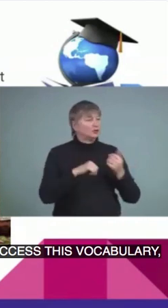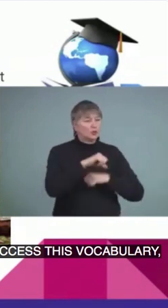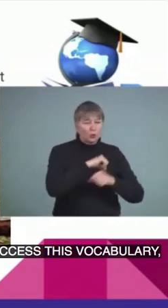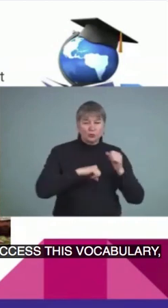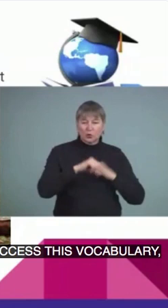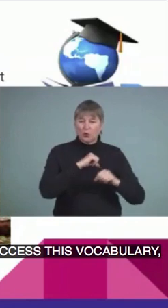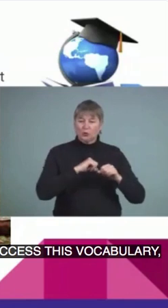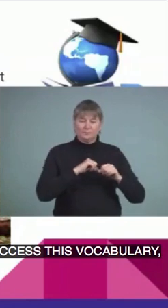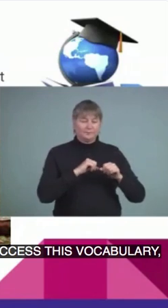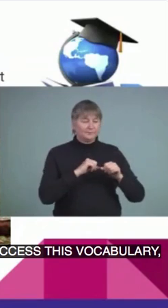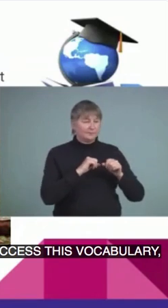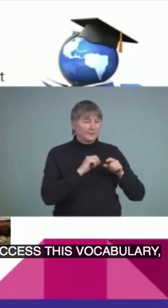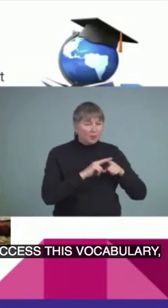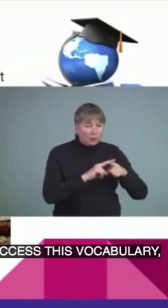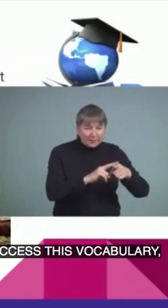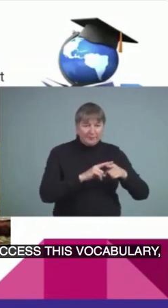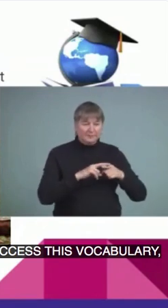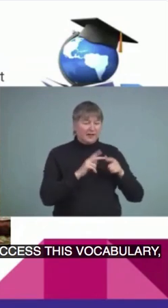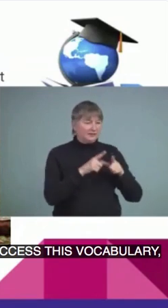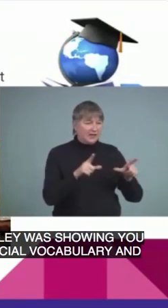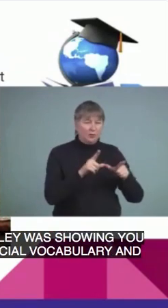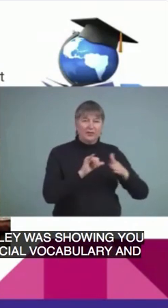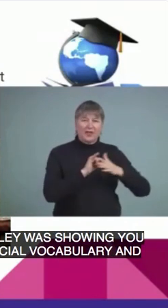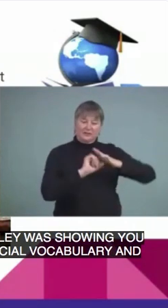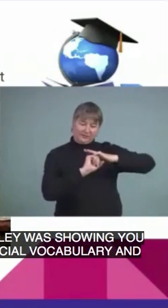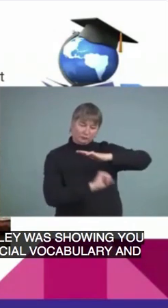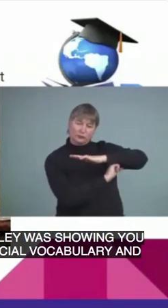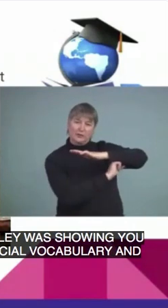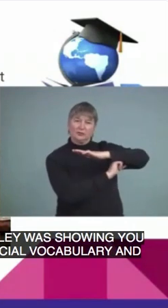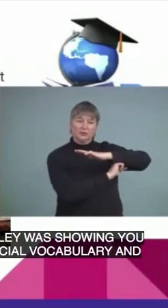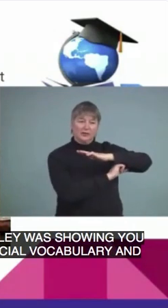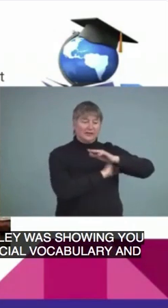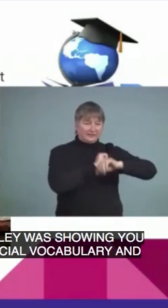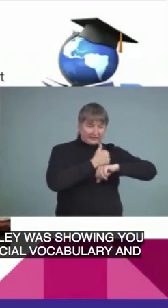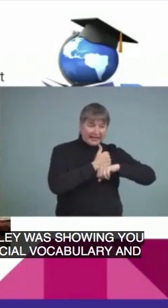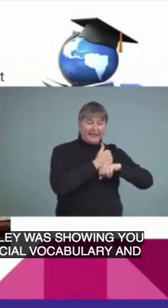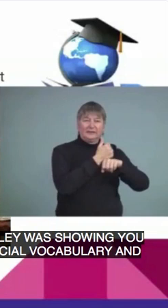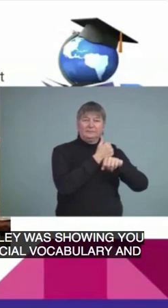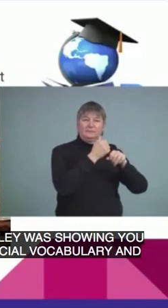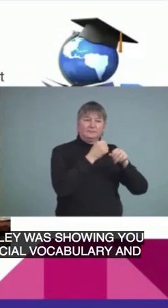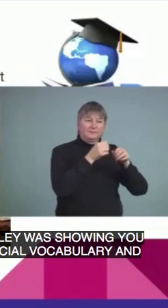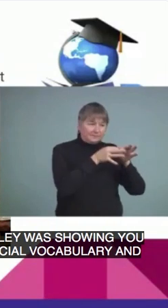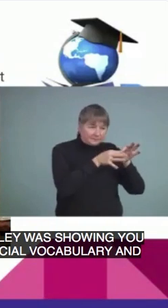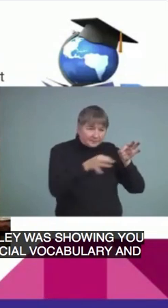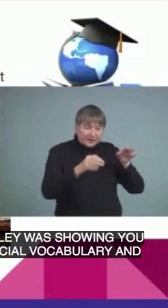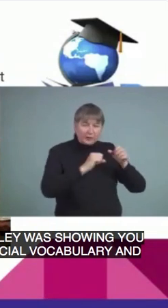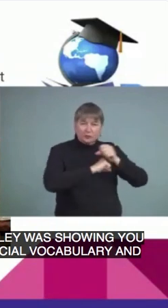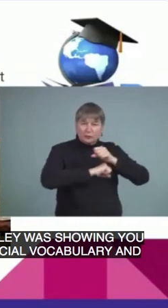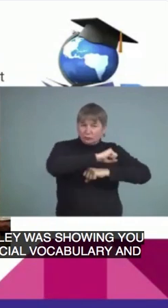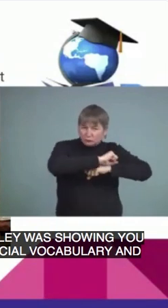and language that provides that foundation and those structures for developing literacy. And